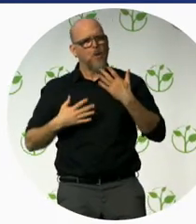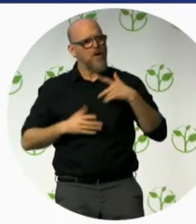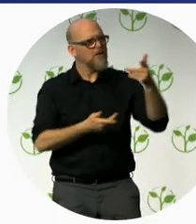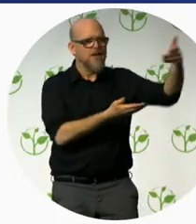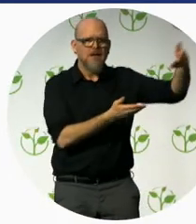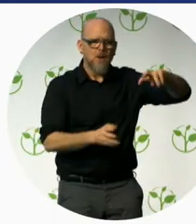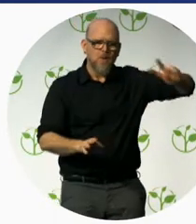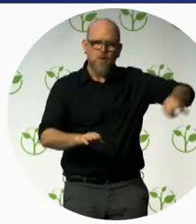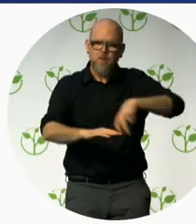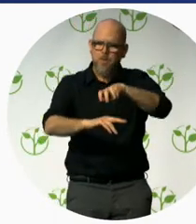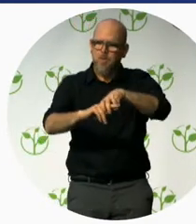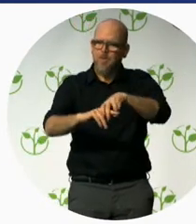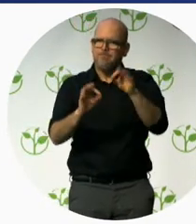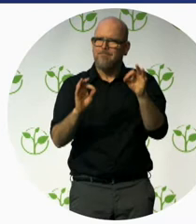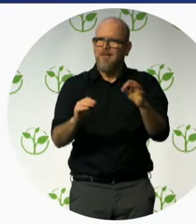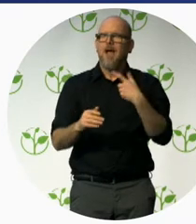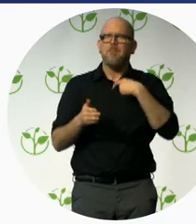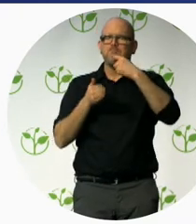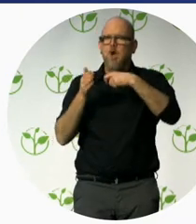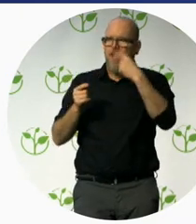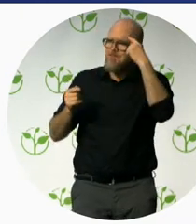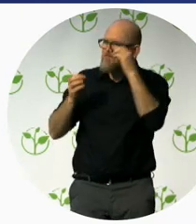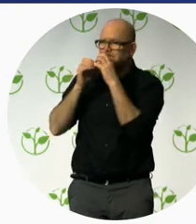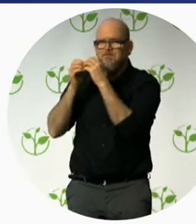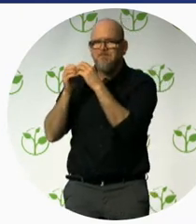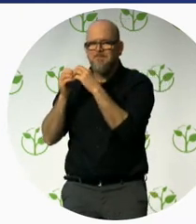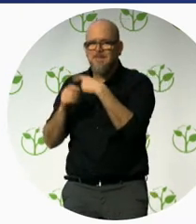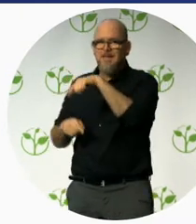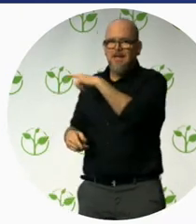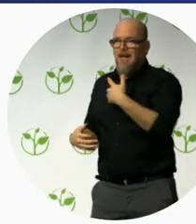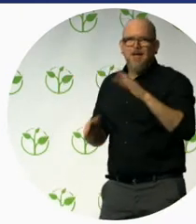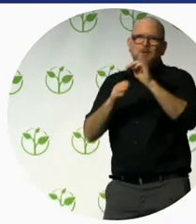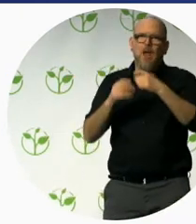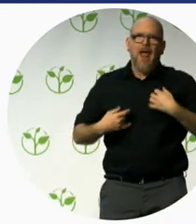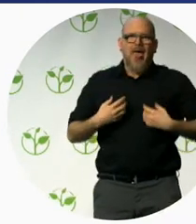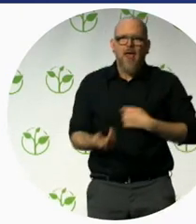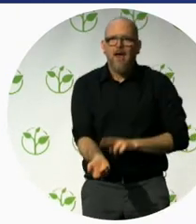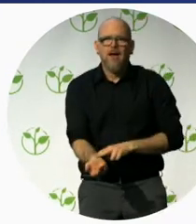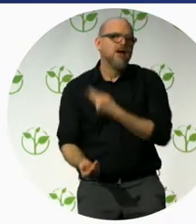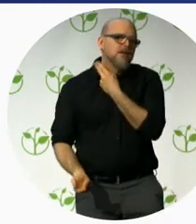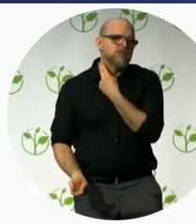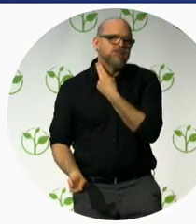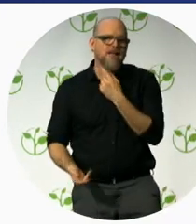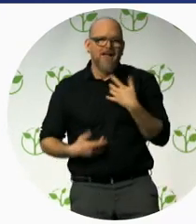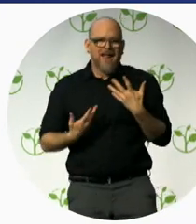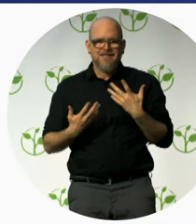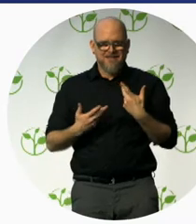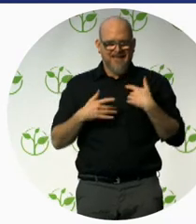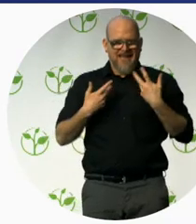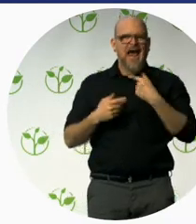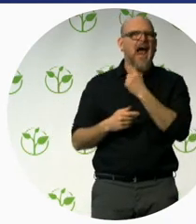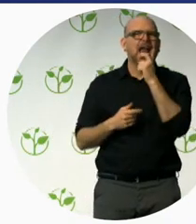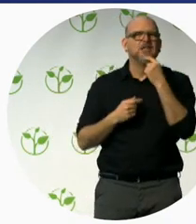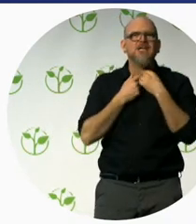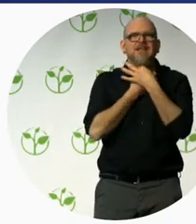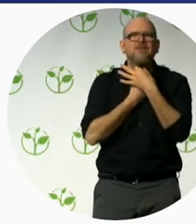i'm sorry my english is not very good so i i write something maybe to read that can everybody